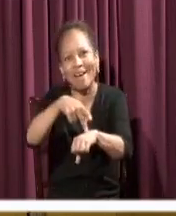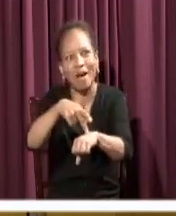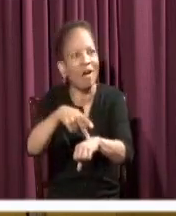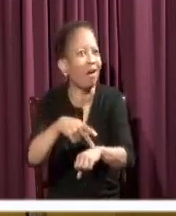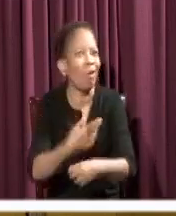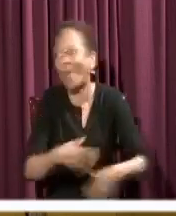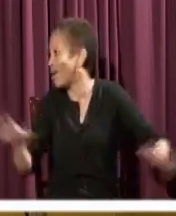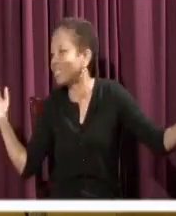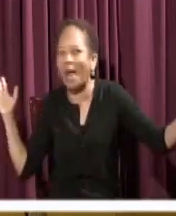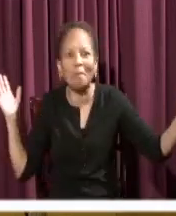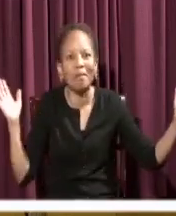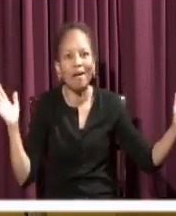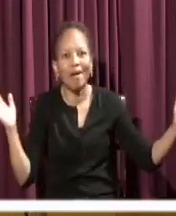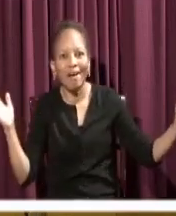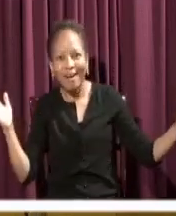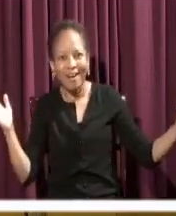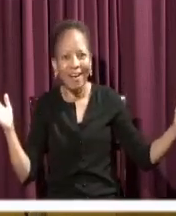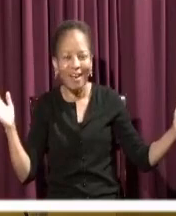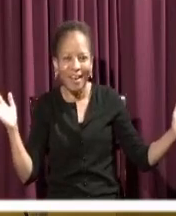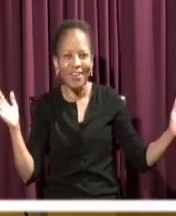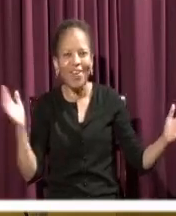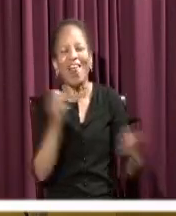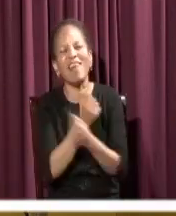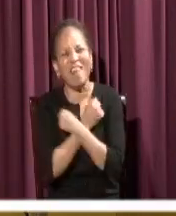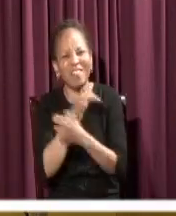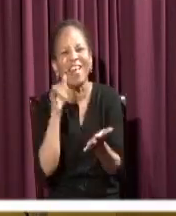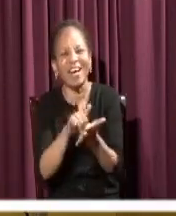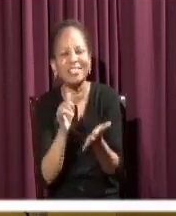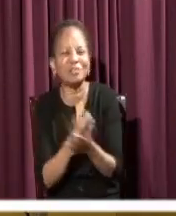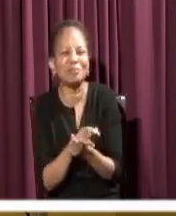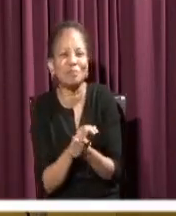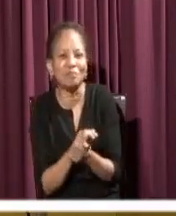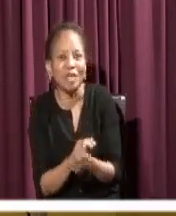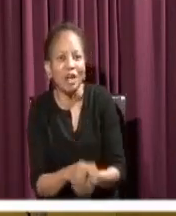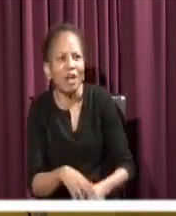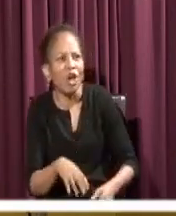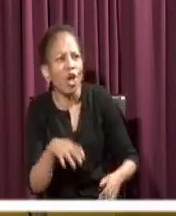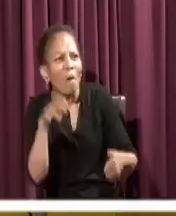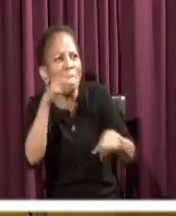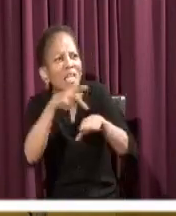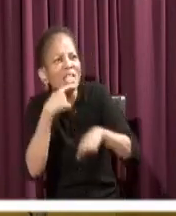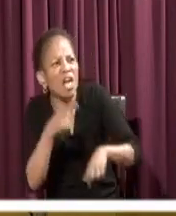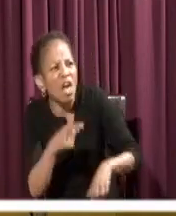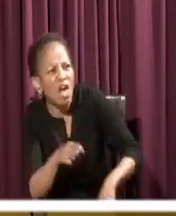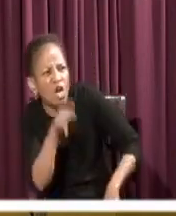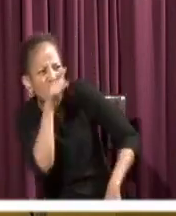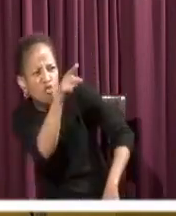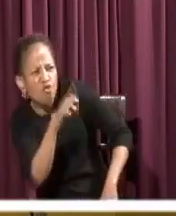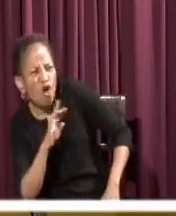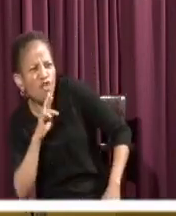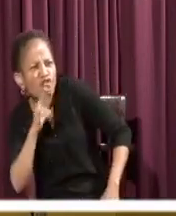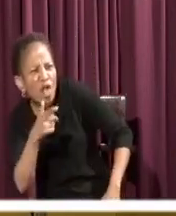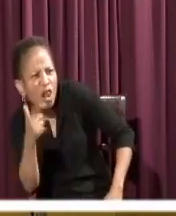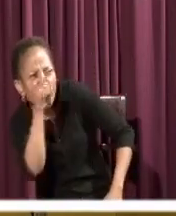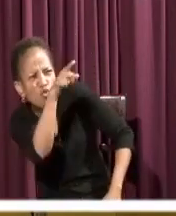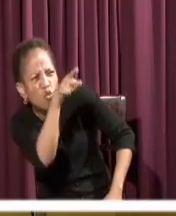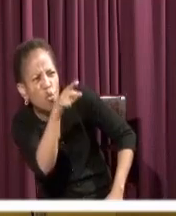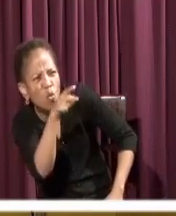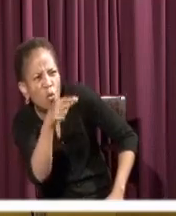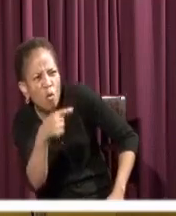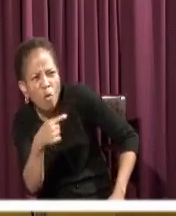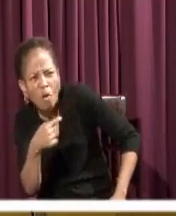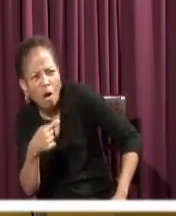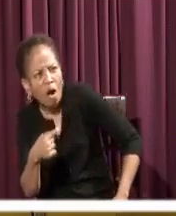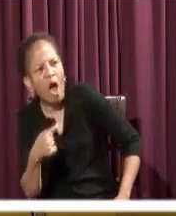things. My boy, man, he say, Lord, if it is you, tell me to come. Now what kind of